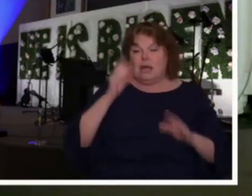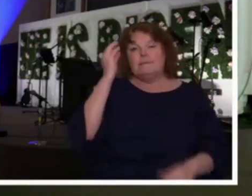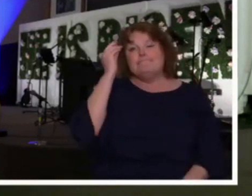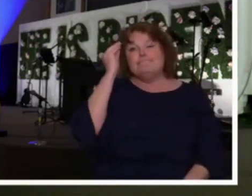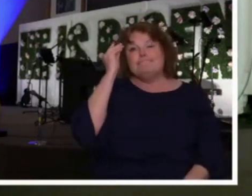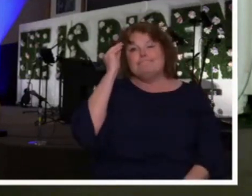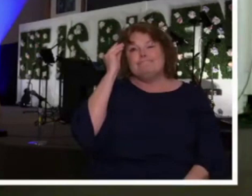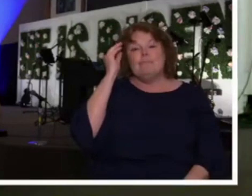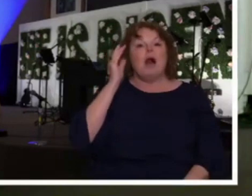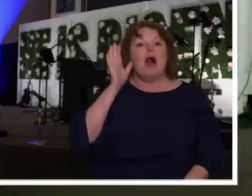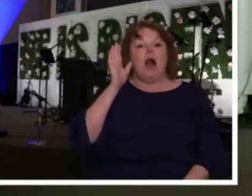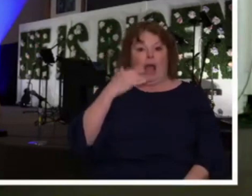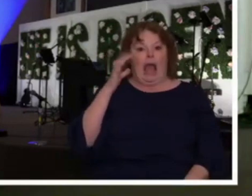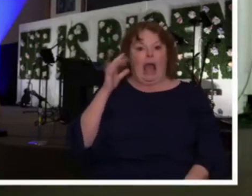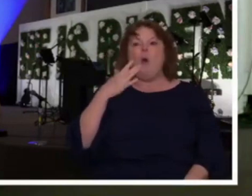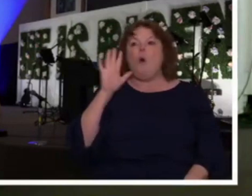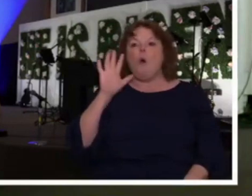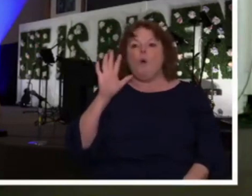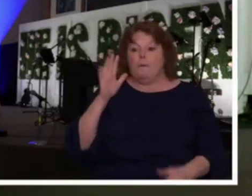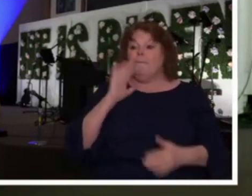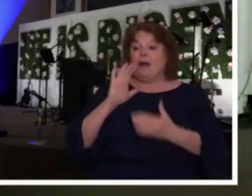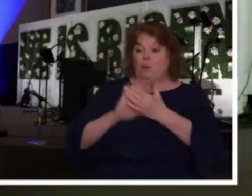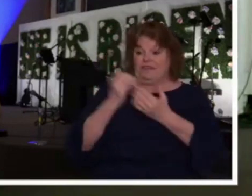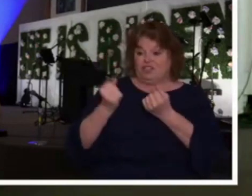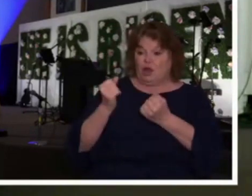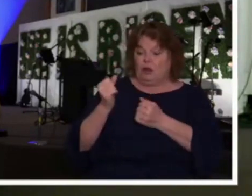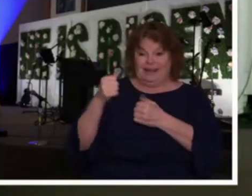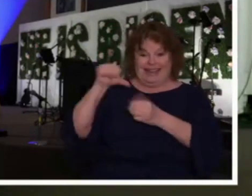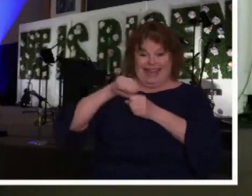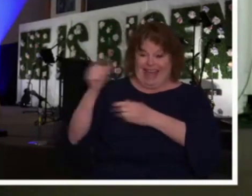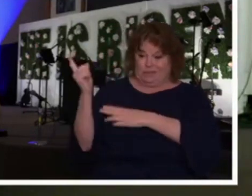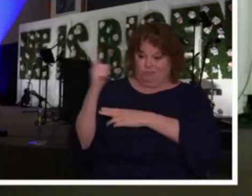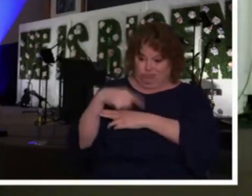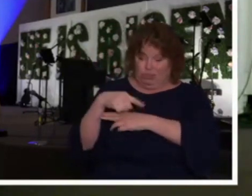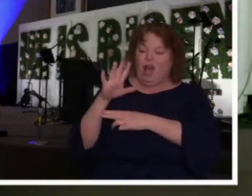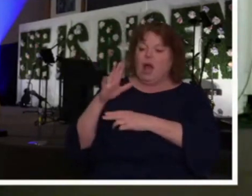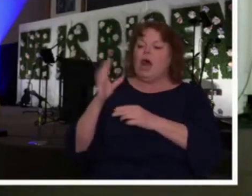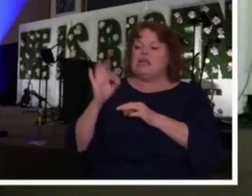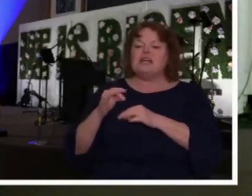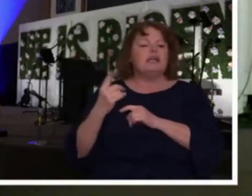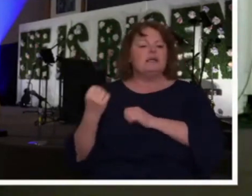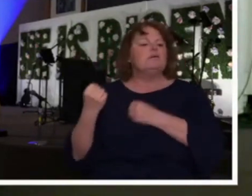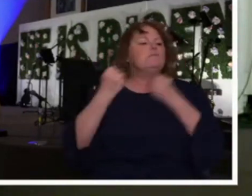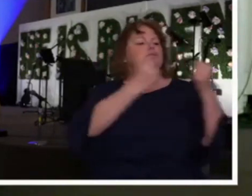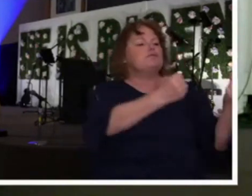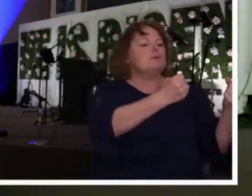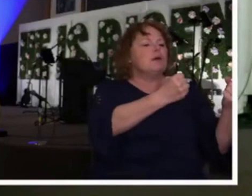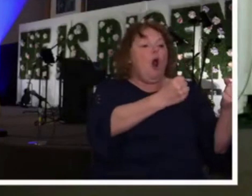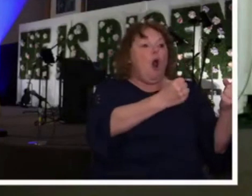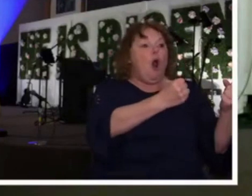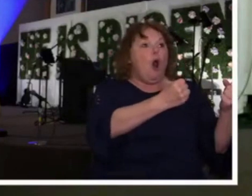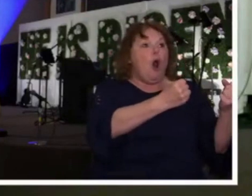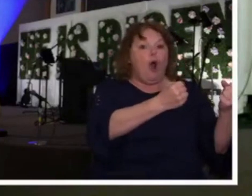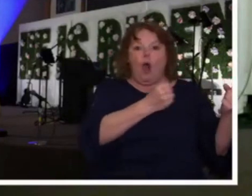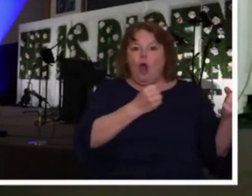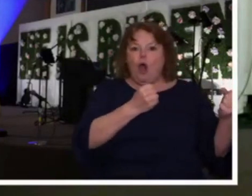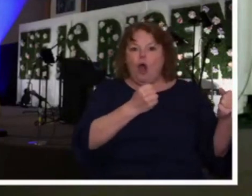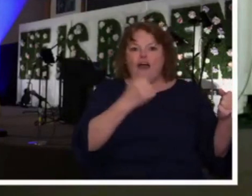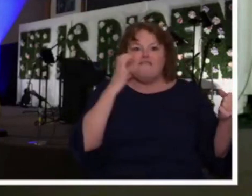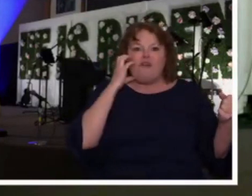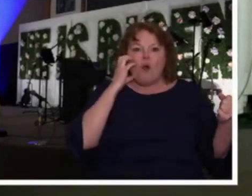this, I ran out to side to take my wife's car to go get gas and discovered about a mile away that I had forgot my cell phone.